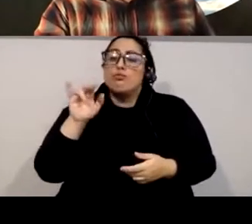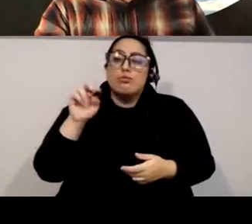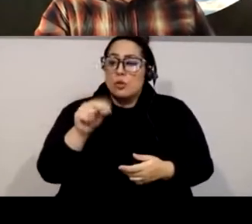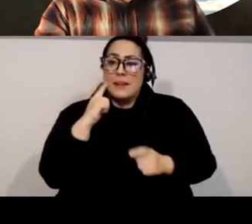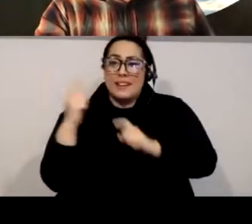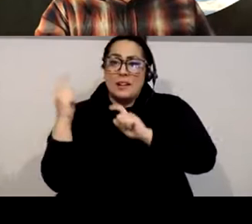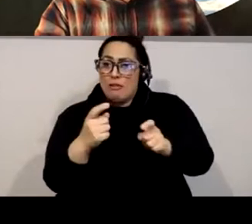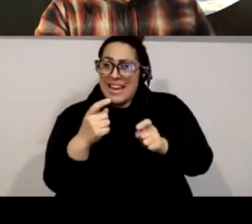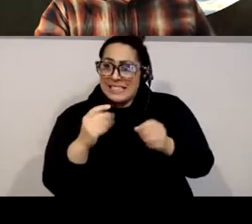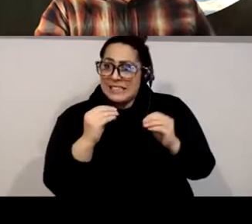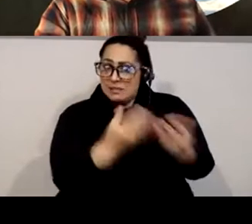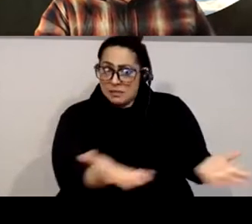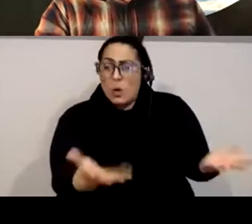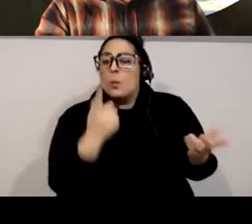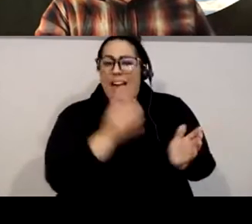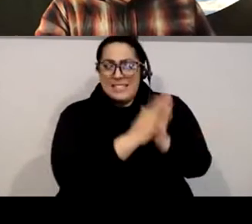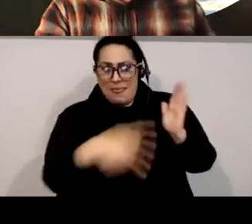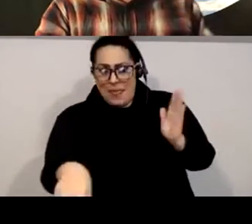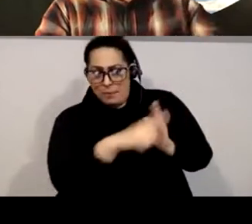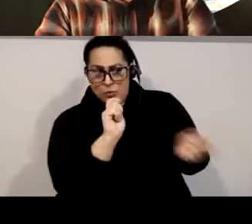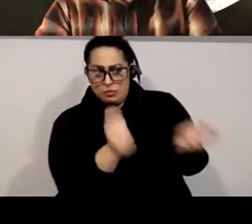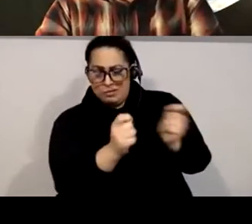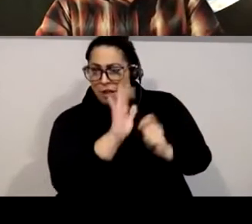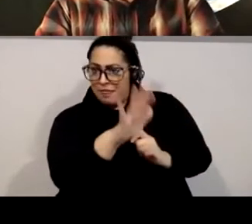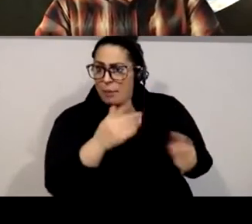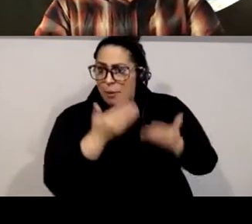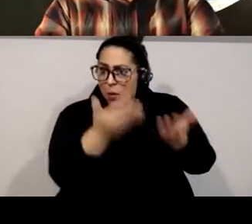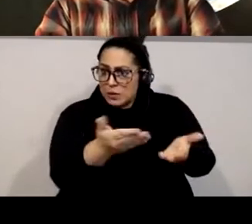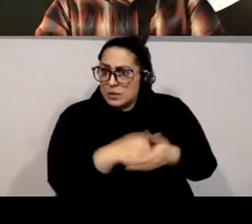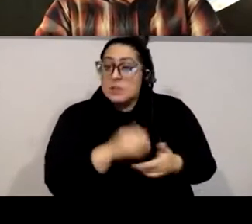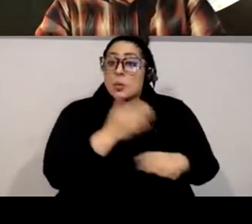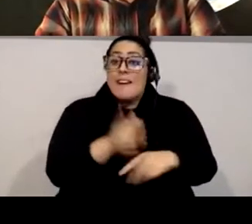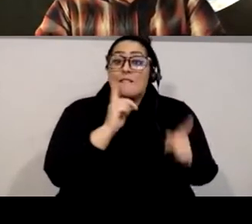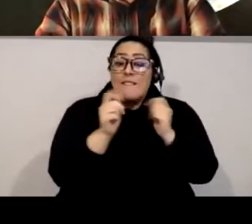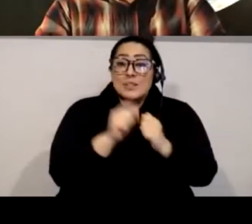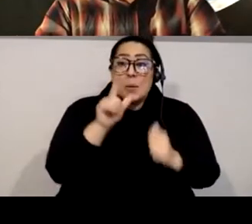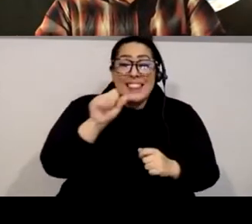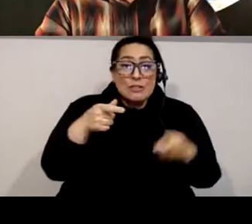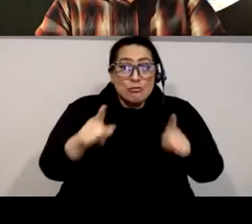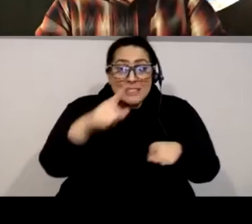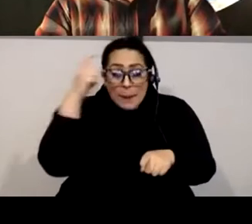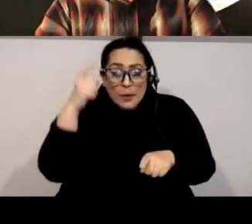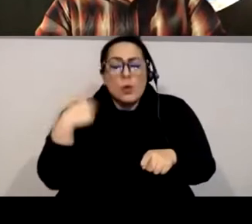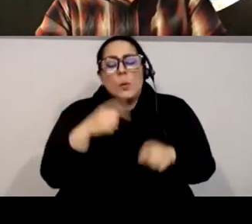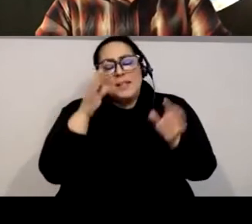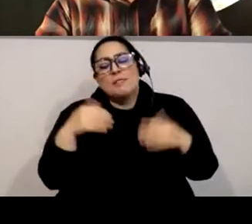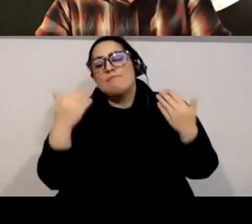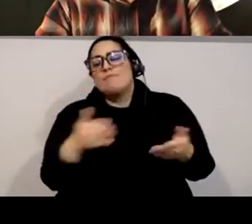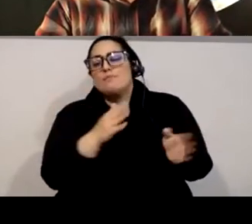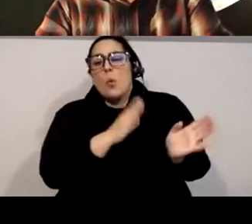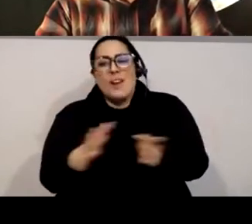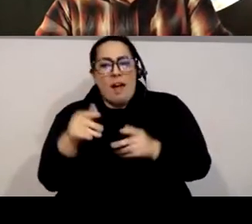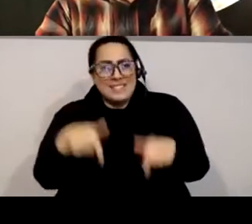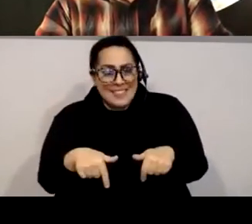to meet more emergent needs, of course. After conversations with Lisa over the summer, we decided to organize this virtual series